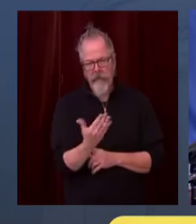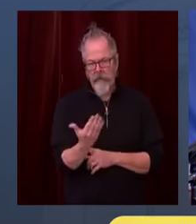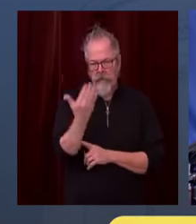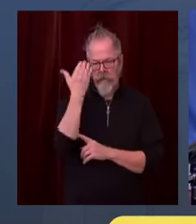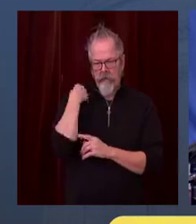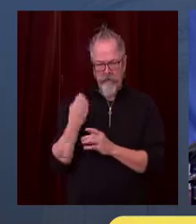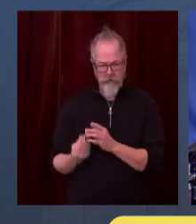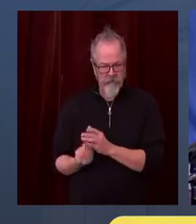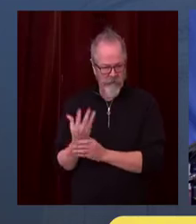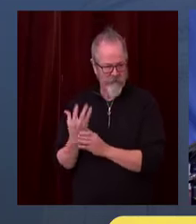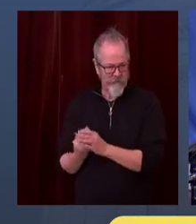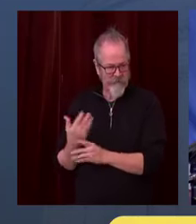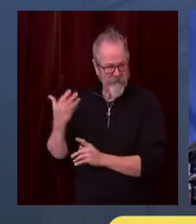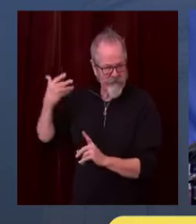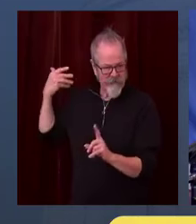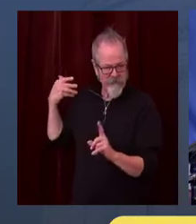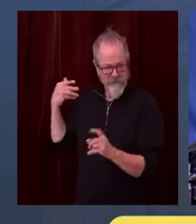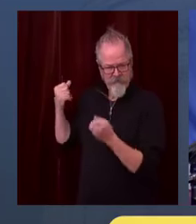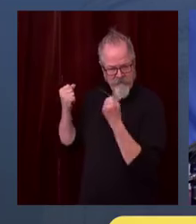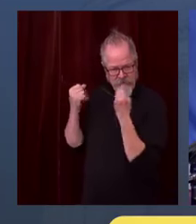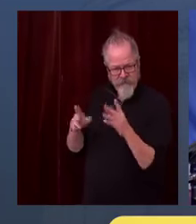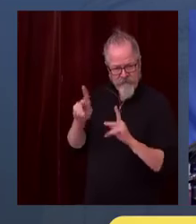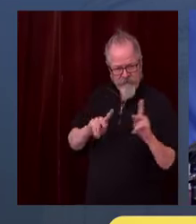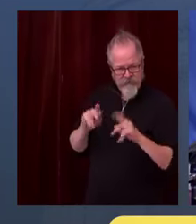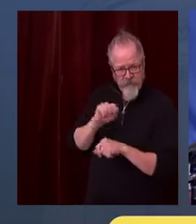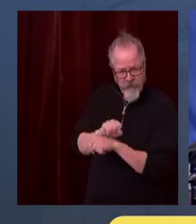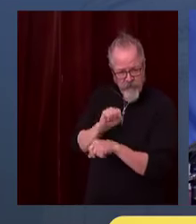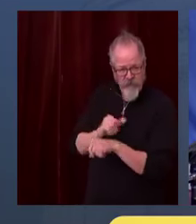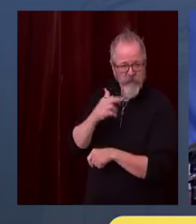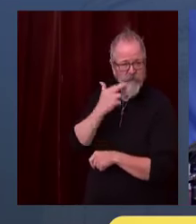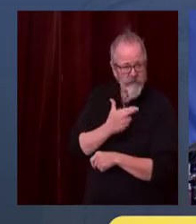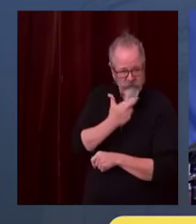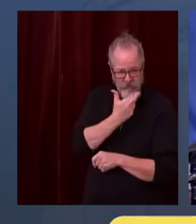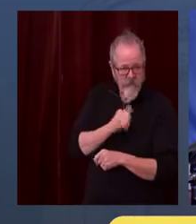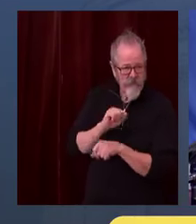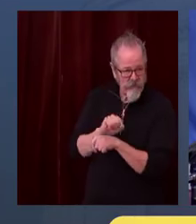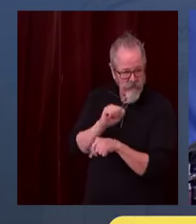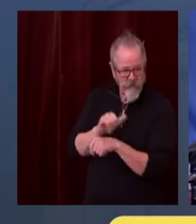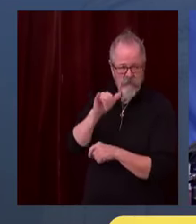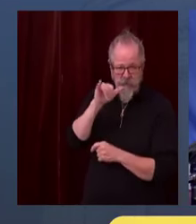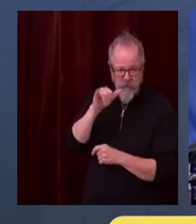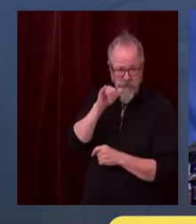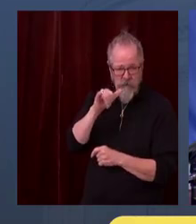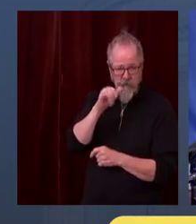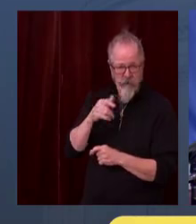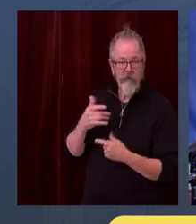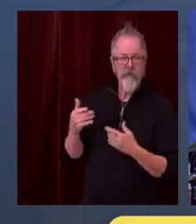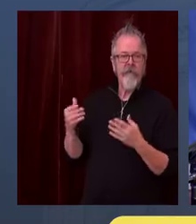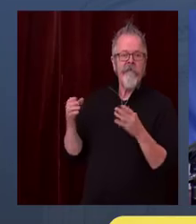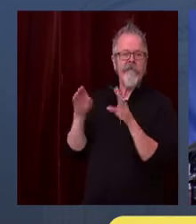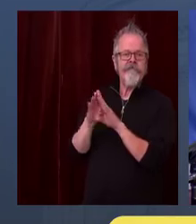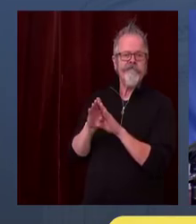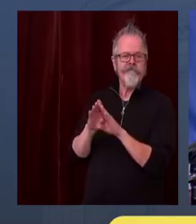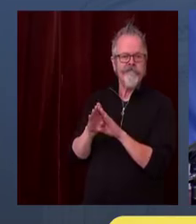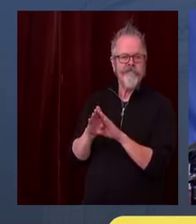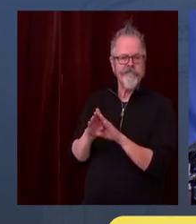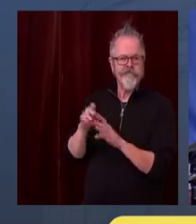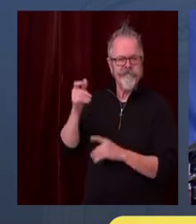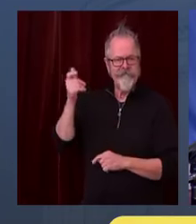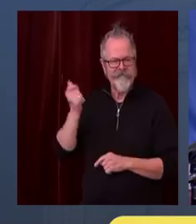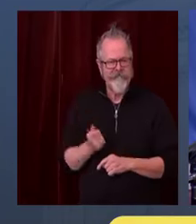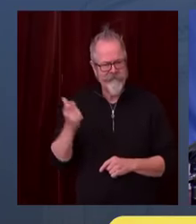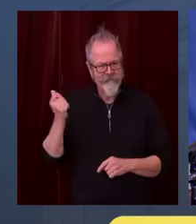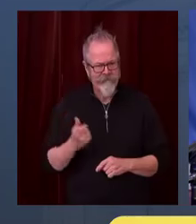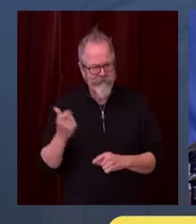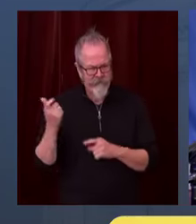because of unemployment, the extra unemployment that came from the federal government, which is no longer here. What, if anything, can the state do to help mitigate